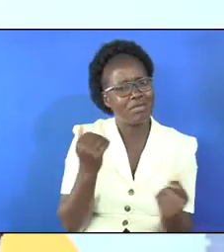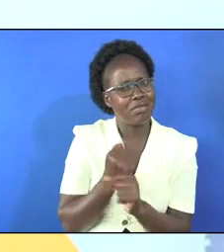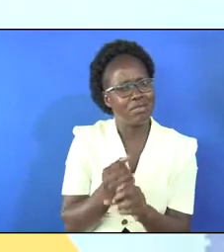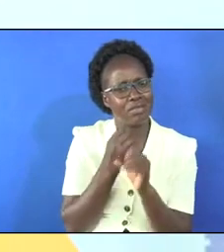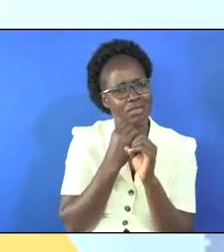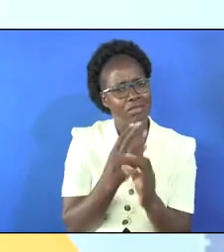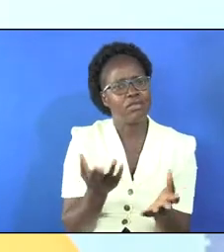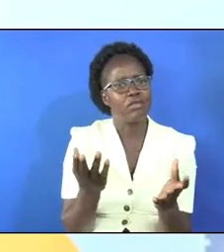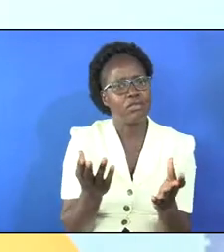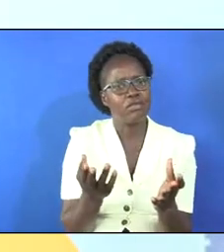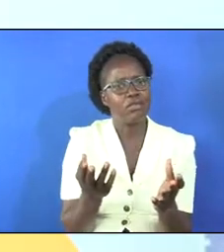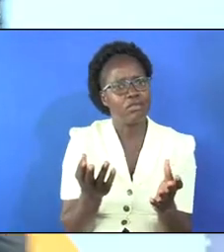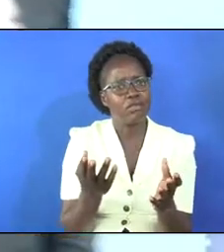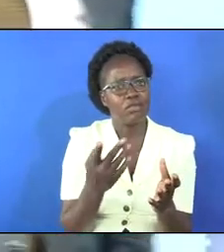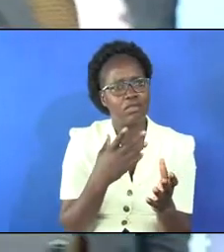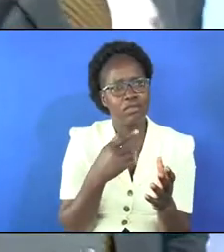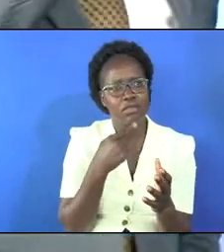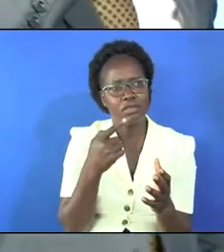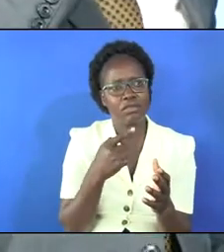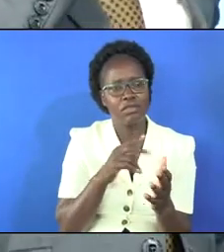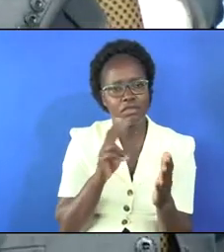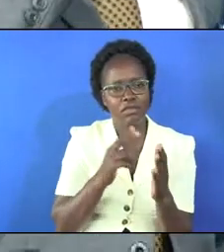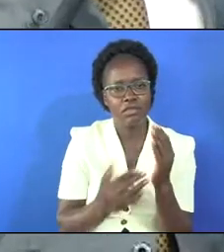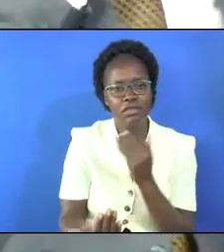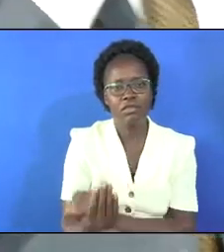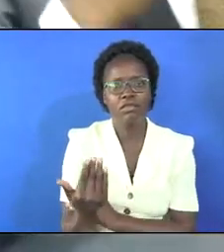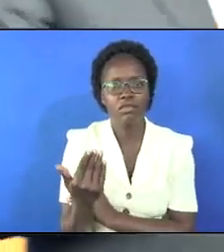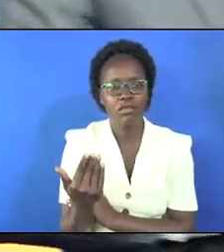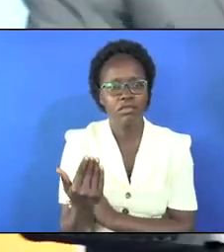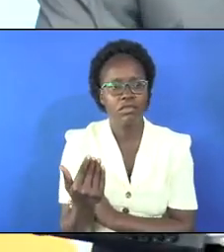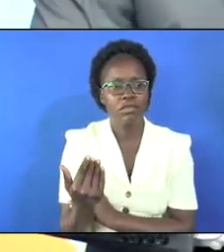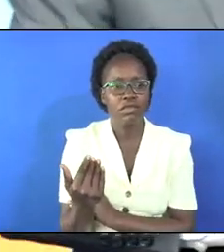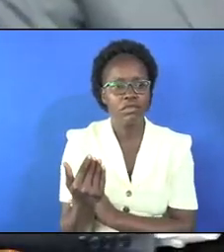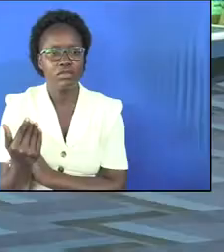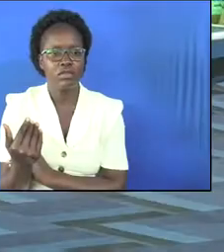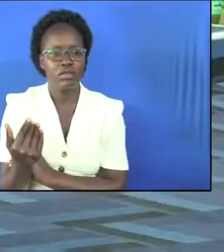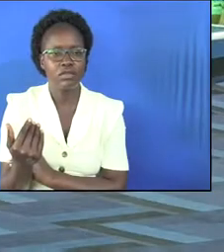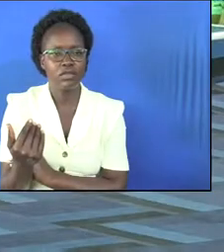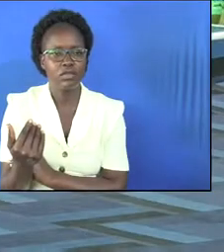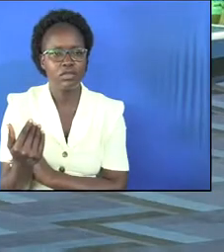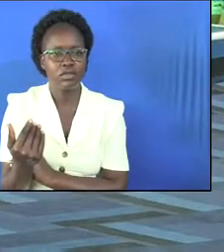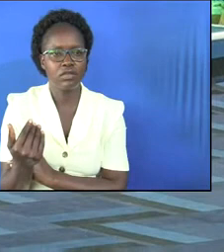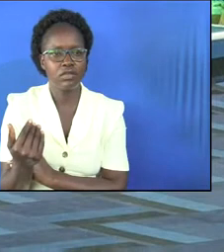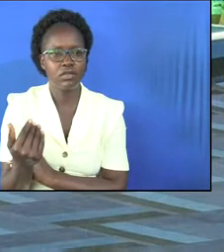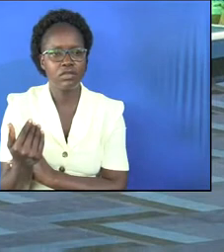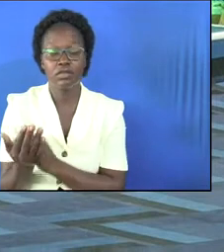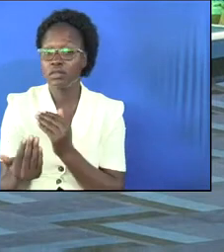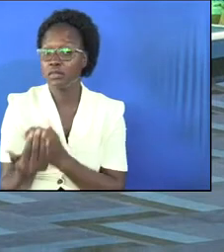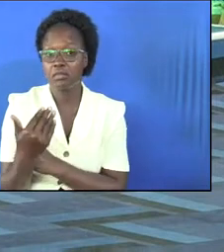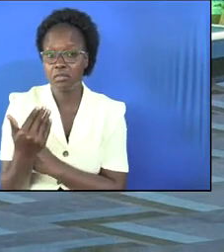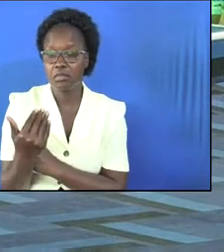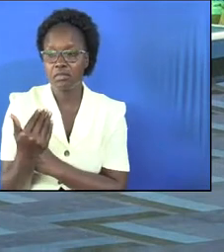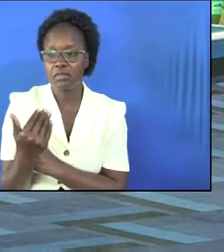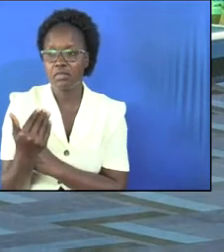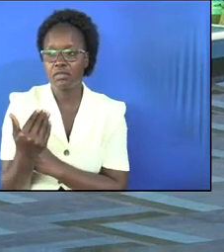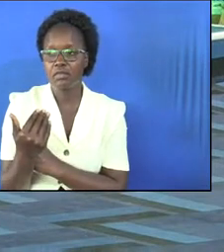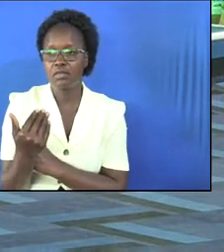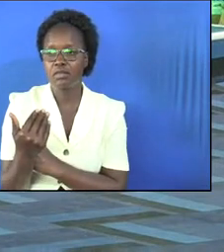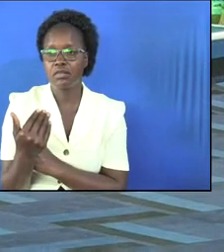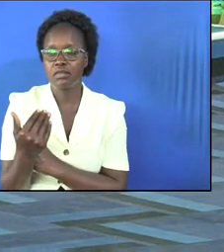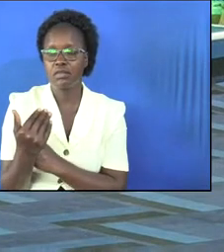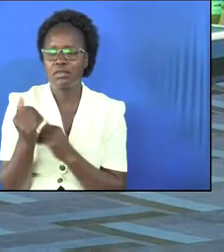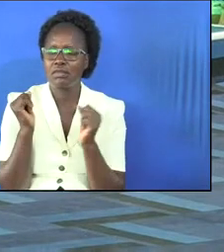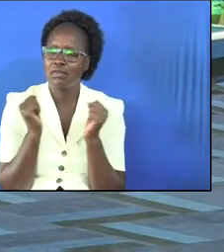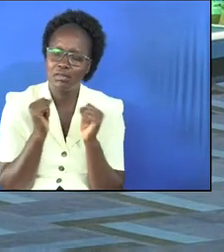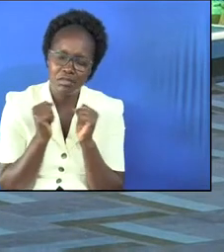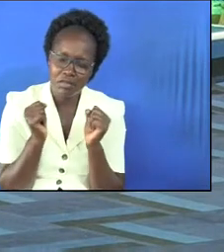not working so you say i will read in the morning when it comes morning you